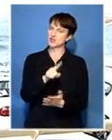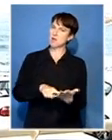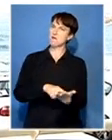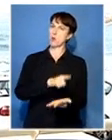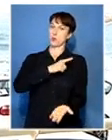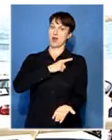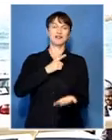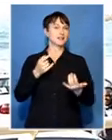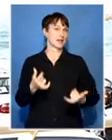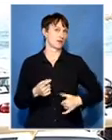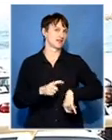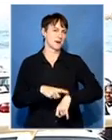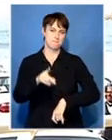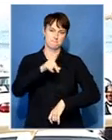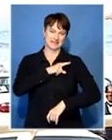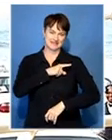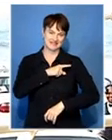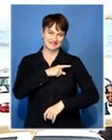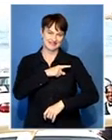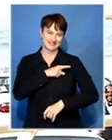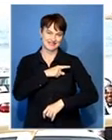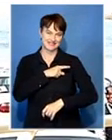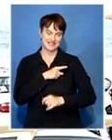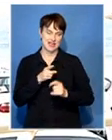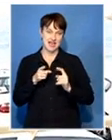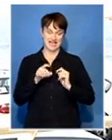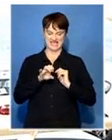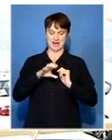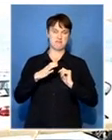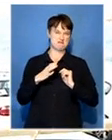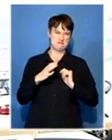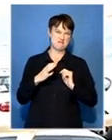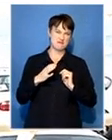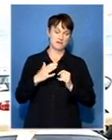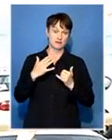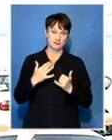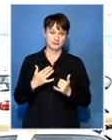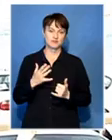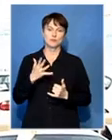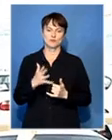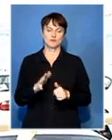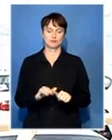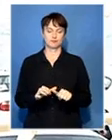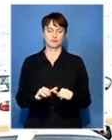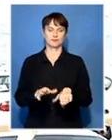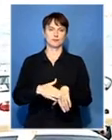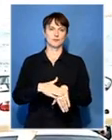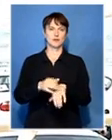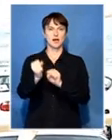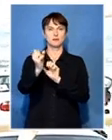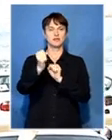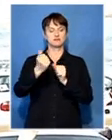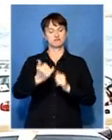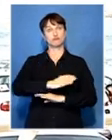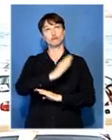well that's all we have time for uh at this point here from the eastern cape we will continue updating you about developments as